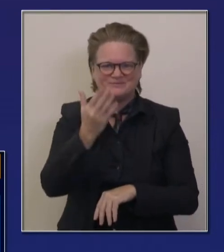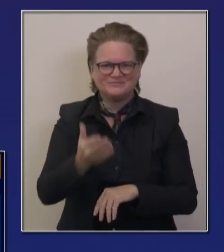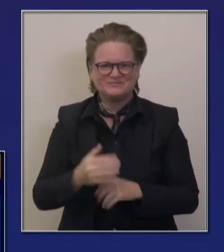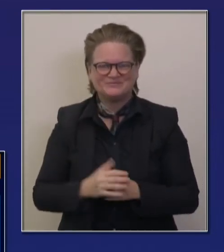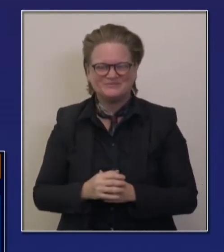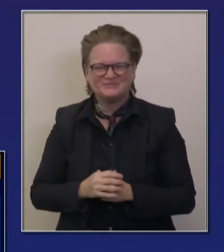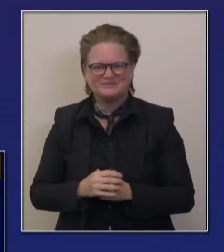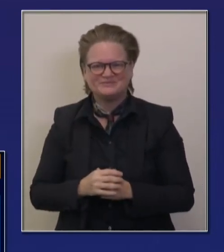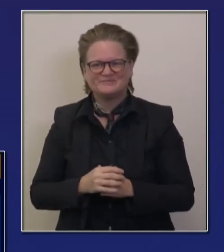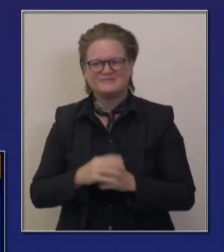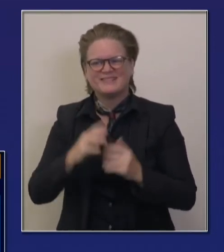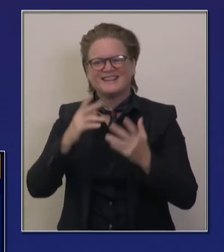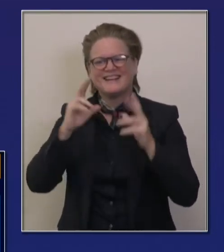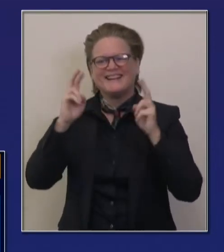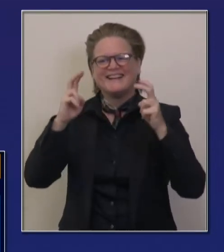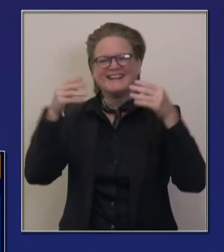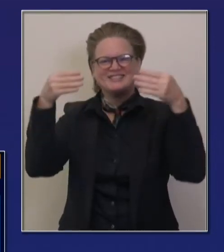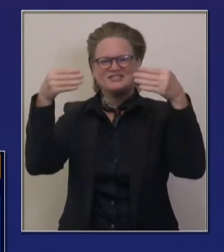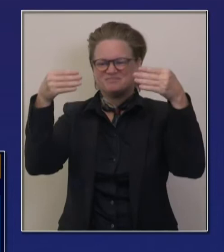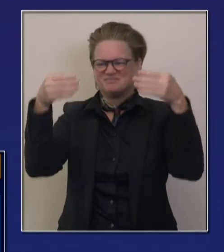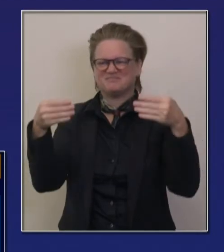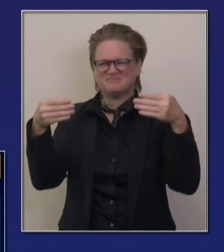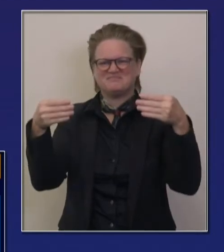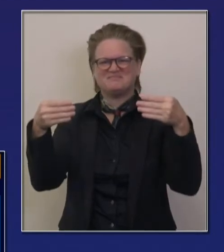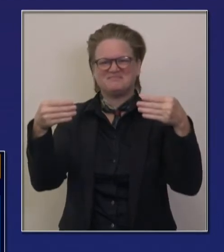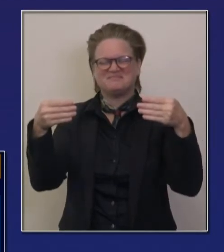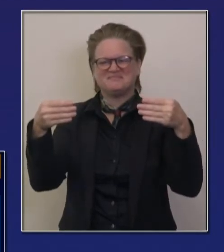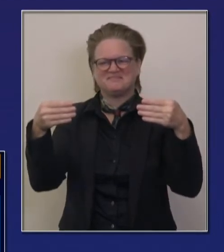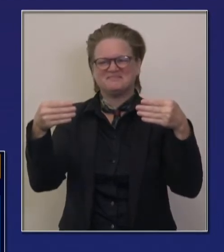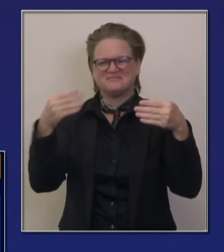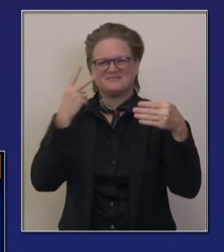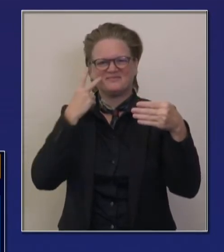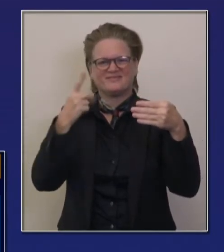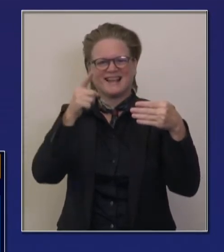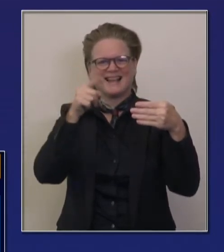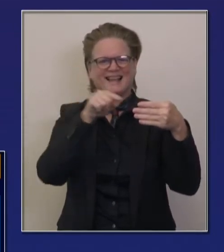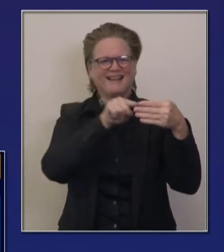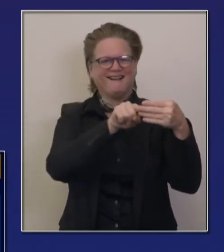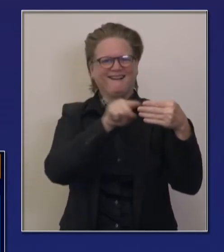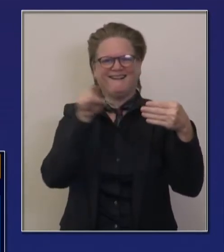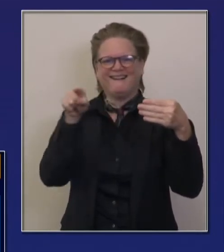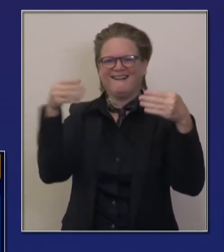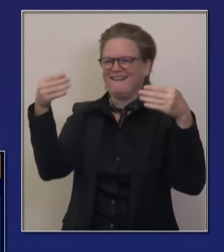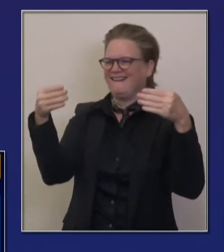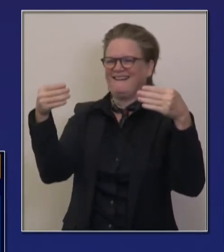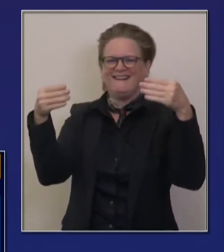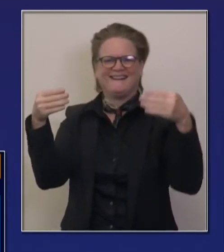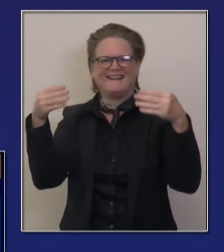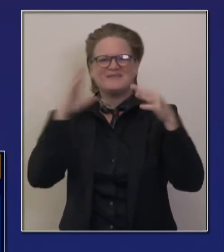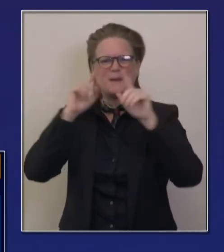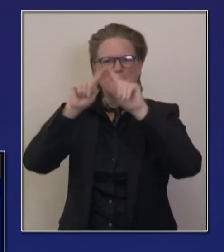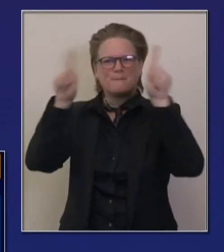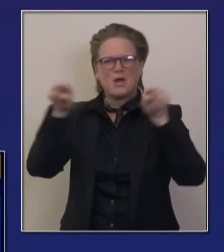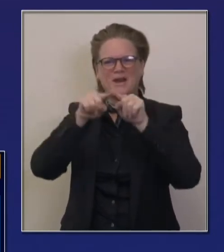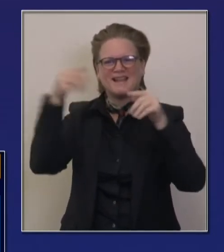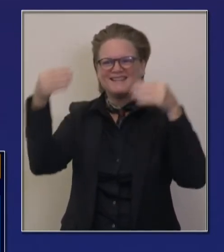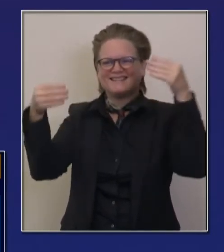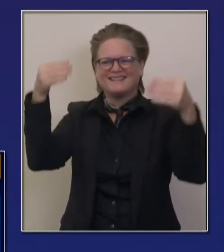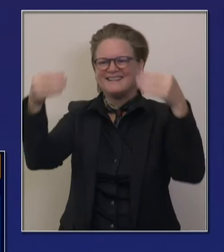of two billboards that you physically will see, not just on a slide, but are about six feet apart.